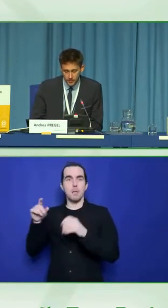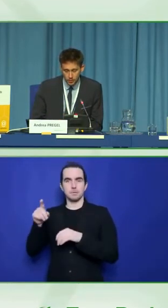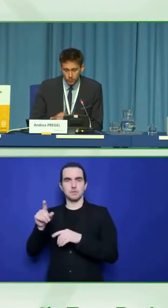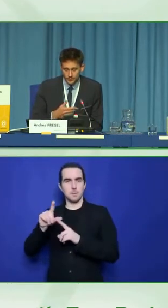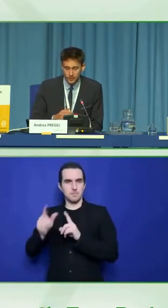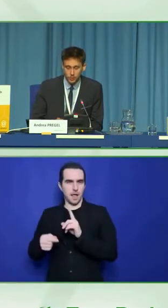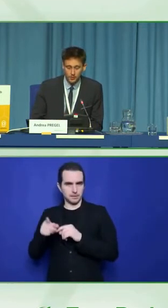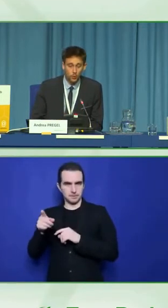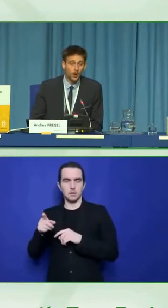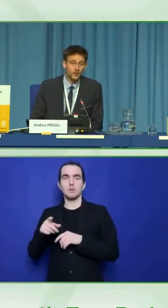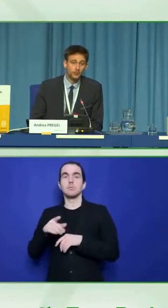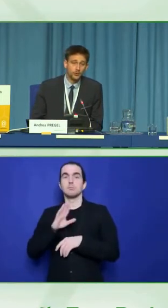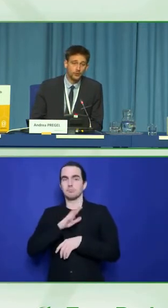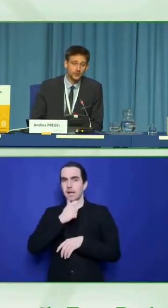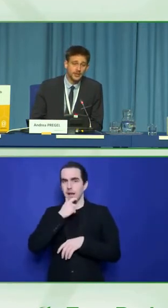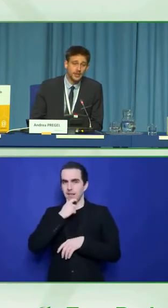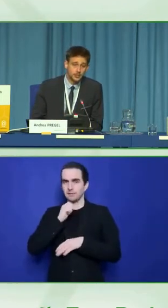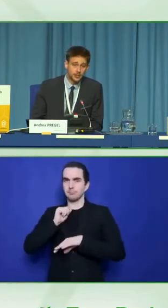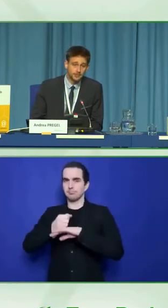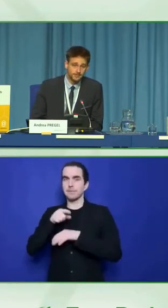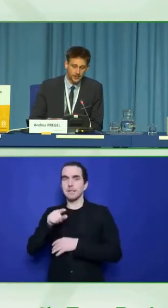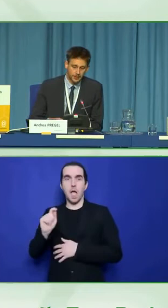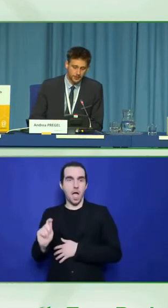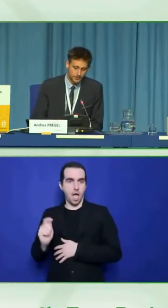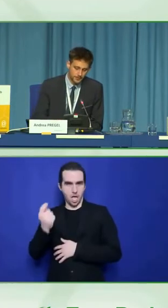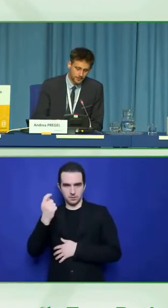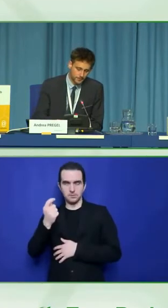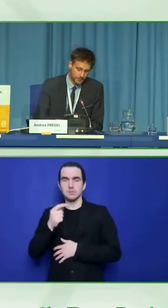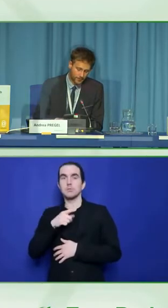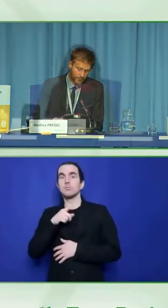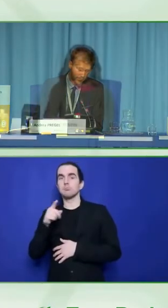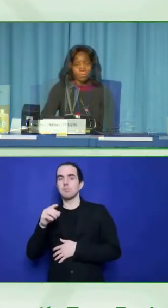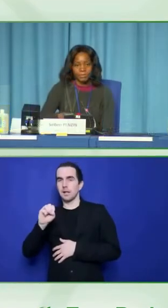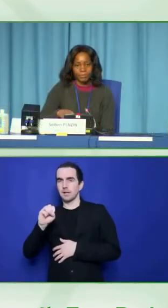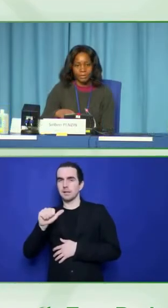colleague, Selben, who will briefly talk about one of our projects in Nigeria. Thank you.